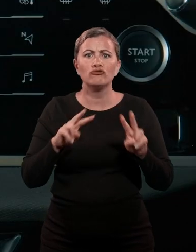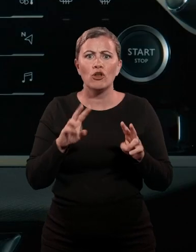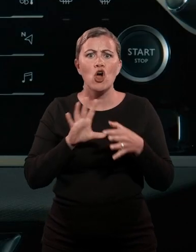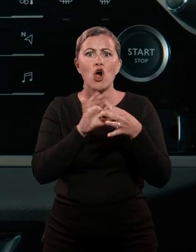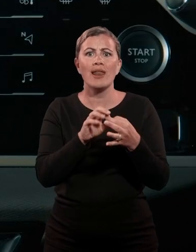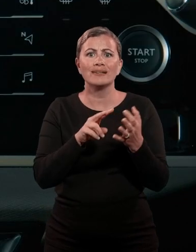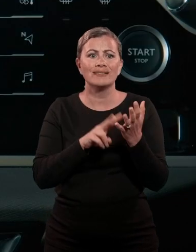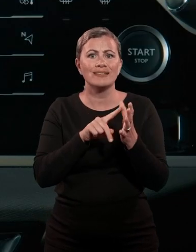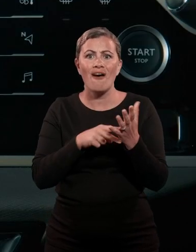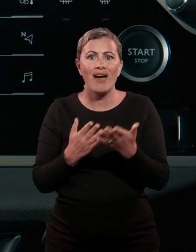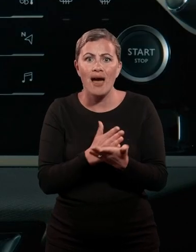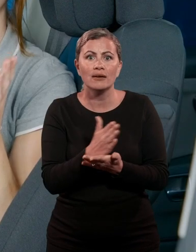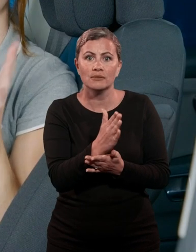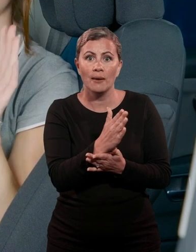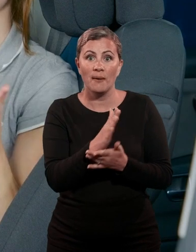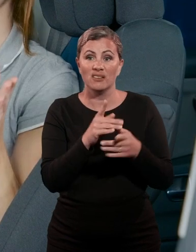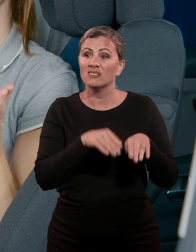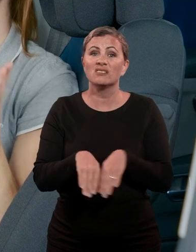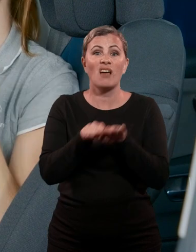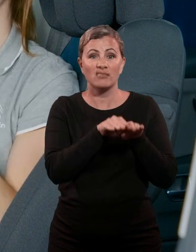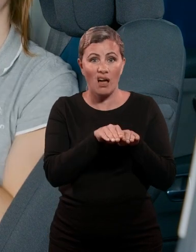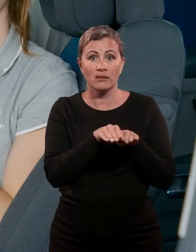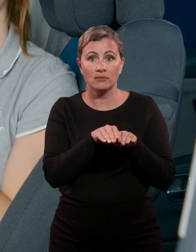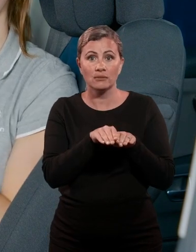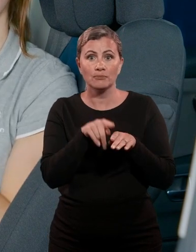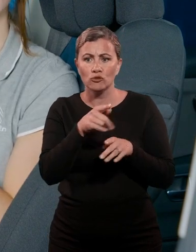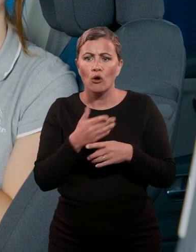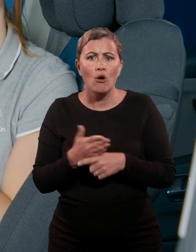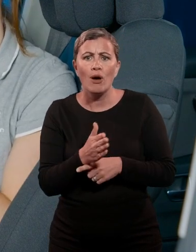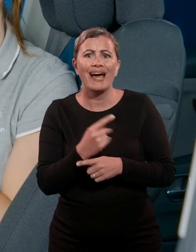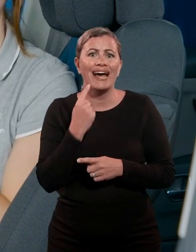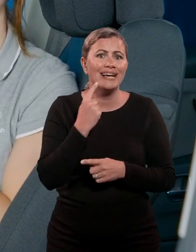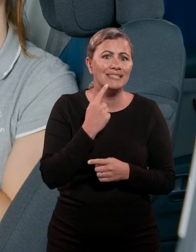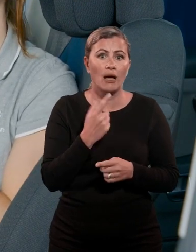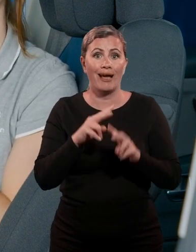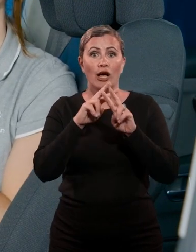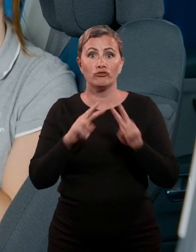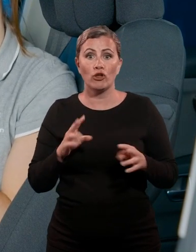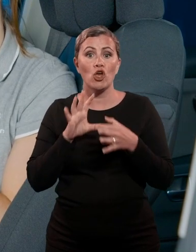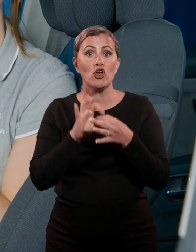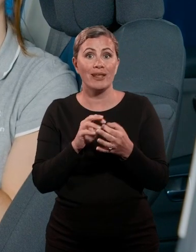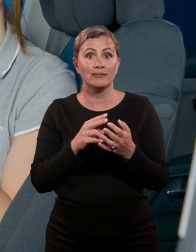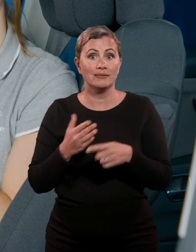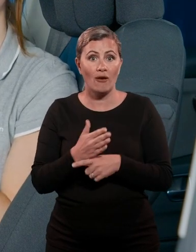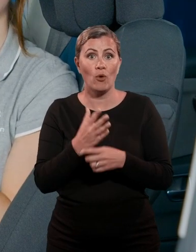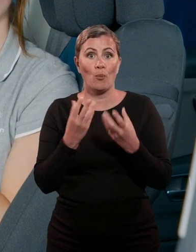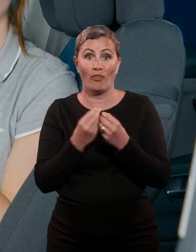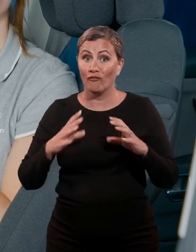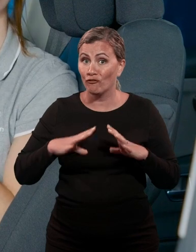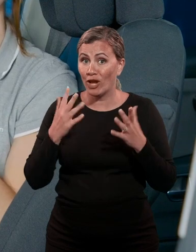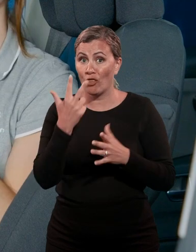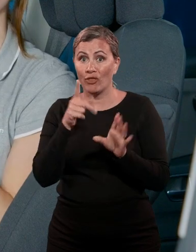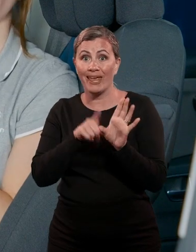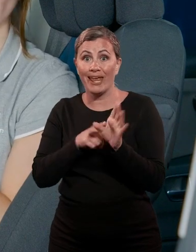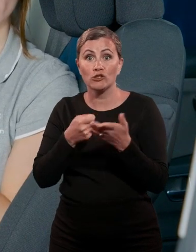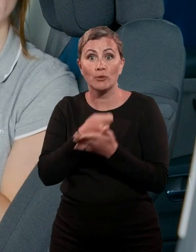Connect Nav, which comes as standard. As well as making route planning easy, Citroen Connect Nav also comes with a free 3-year subscription